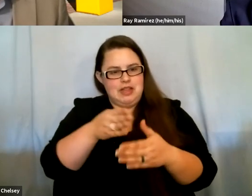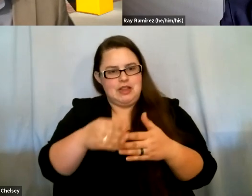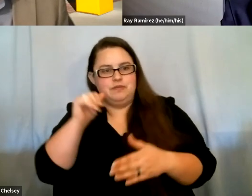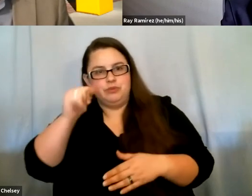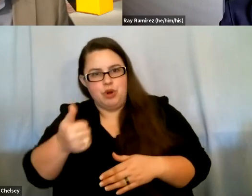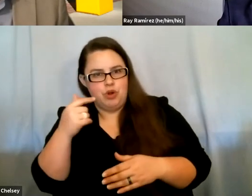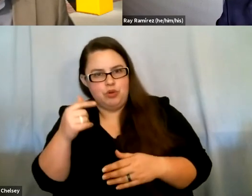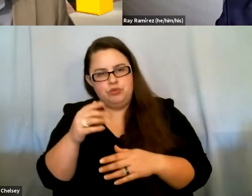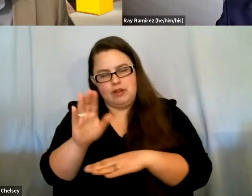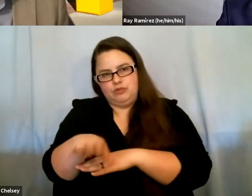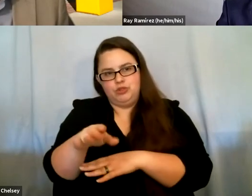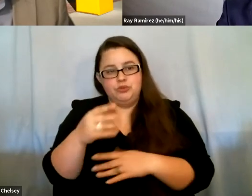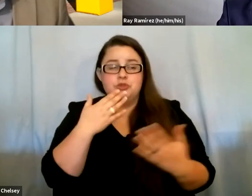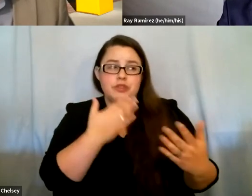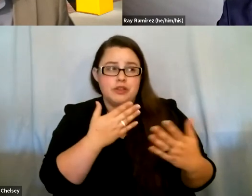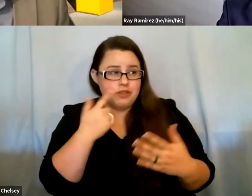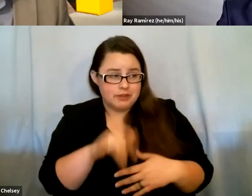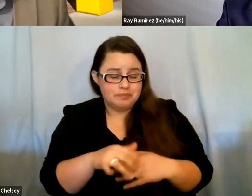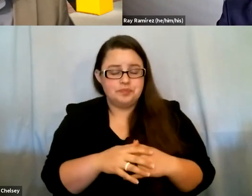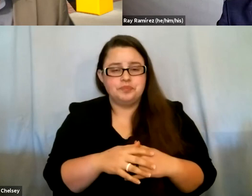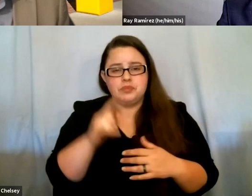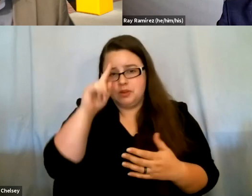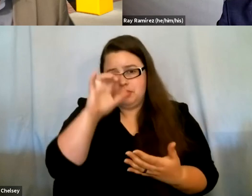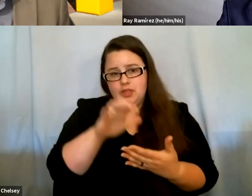So thank you for that. And I believe